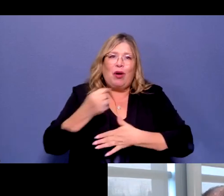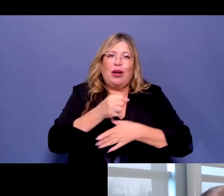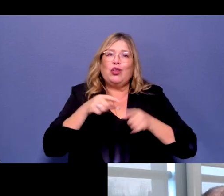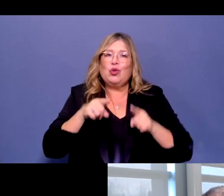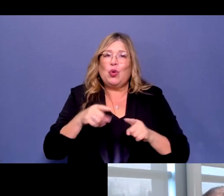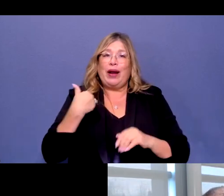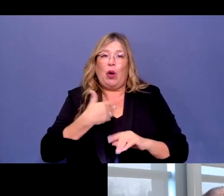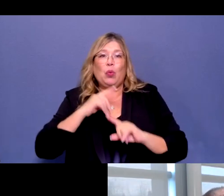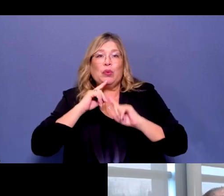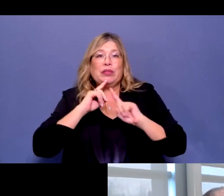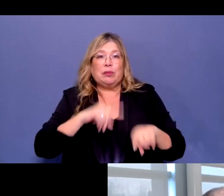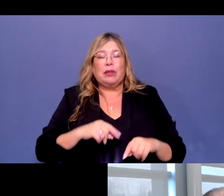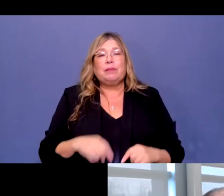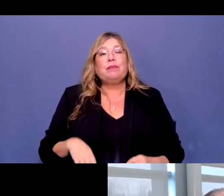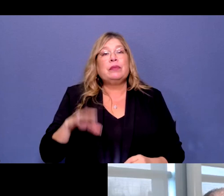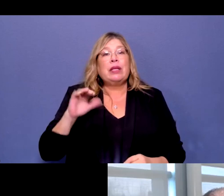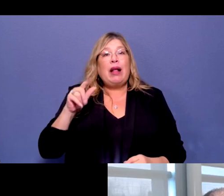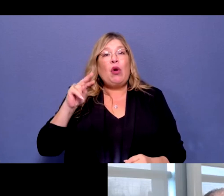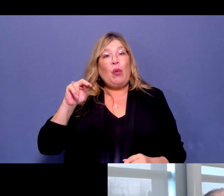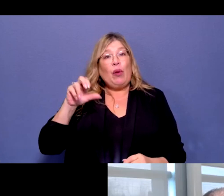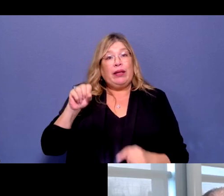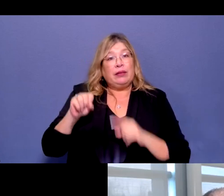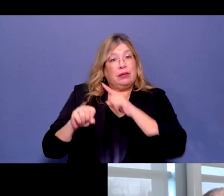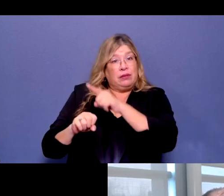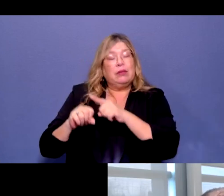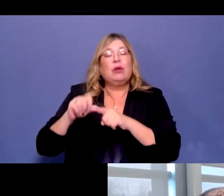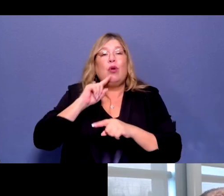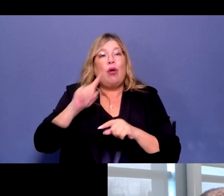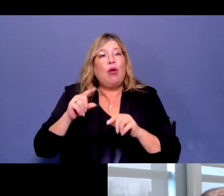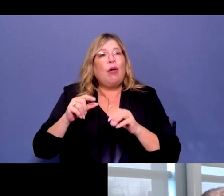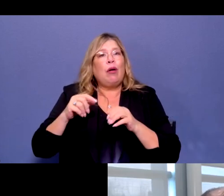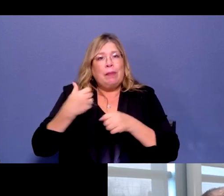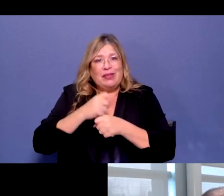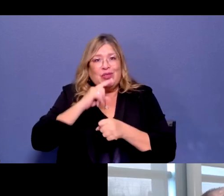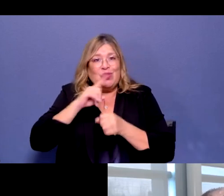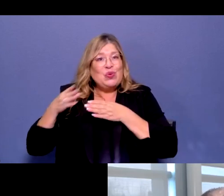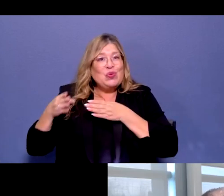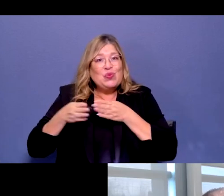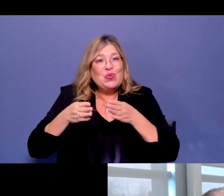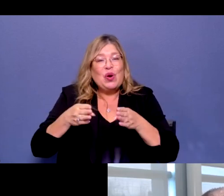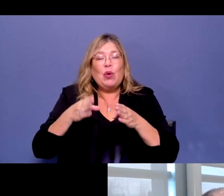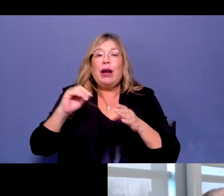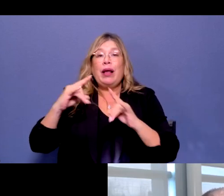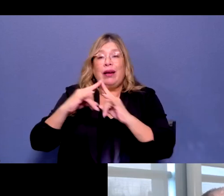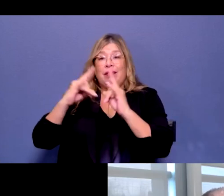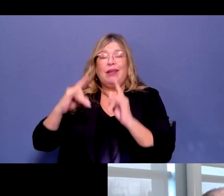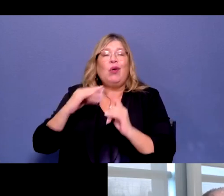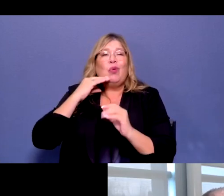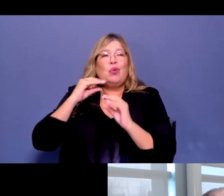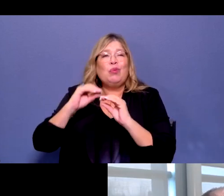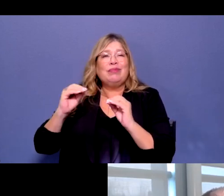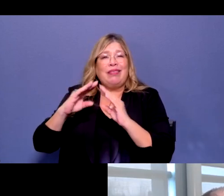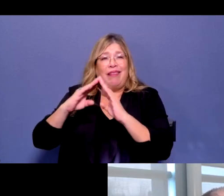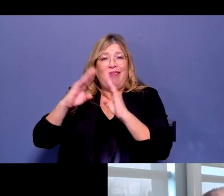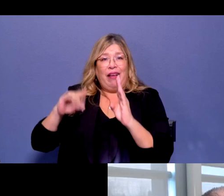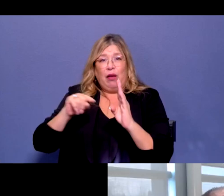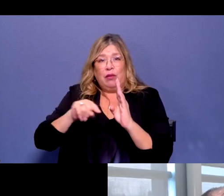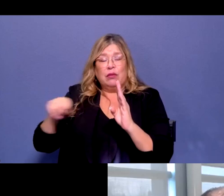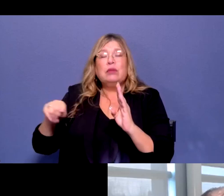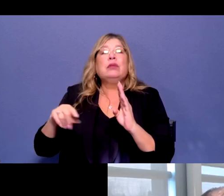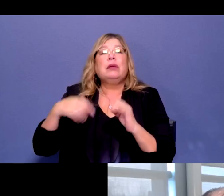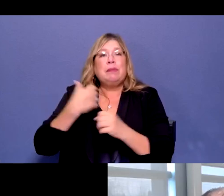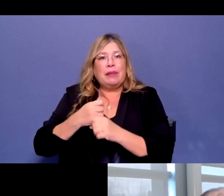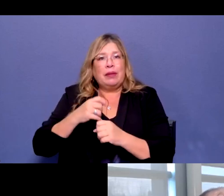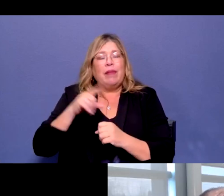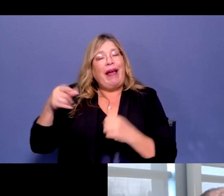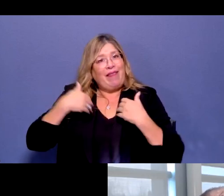is taking an outsized effort to the roadways and encampments. That they have folks who are in the